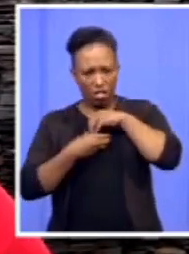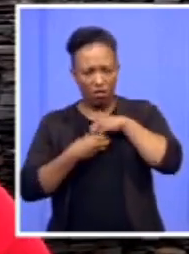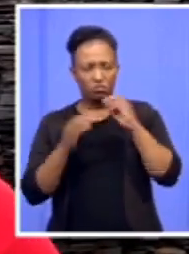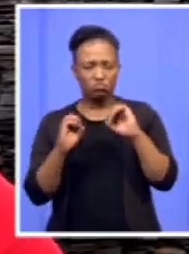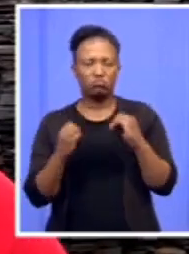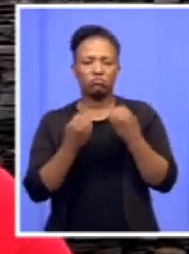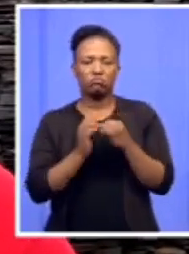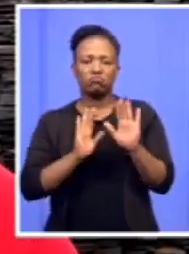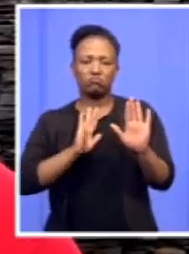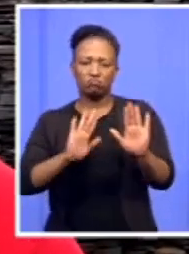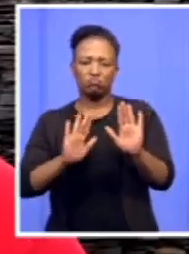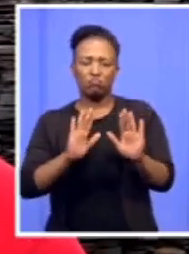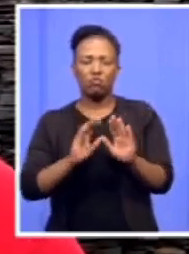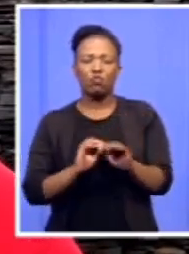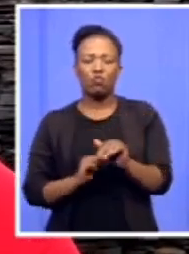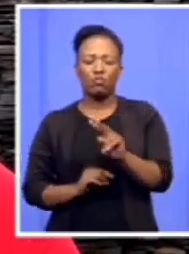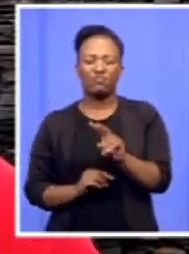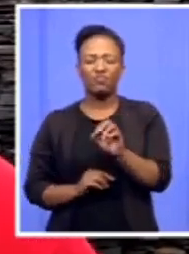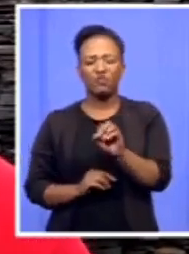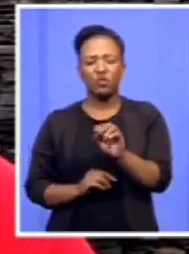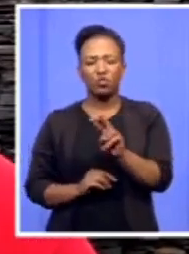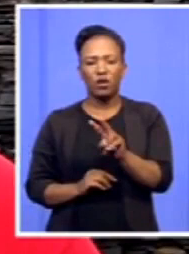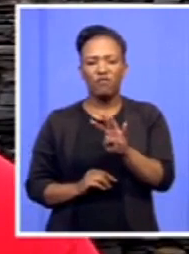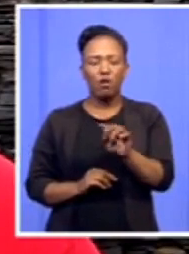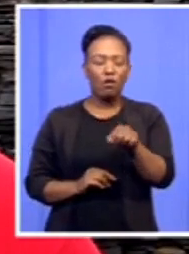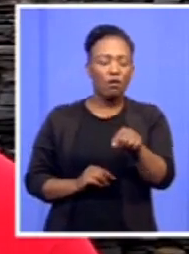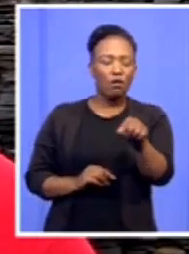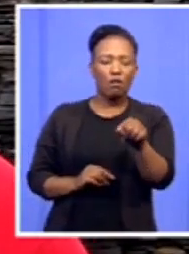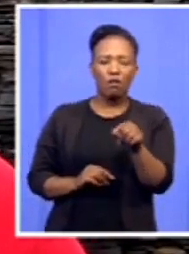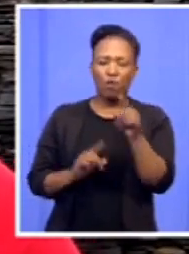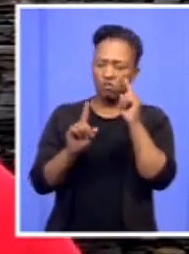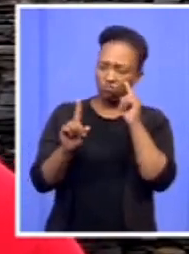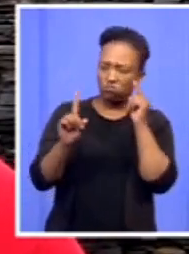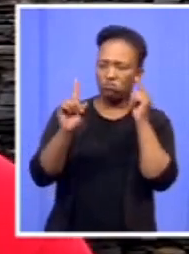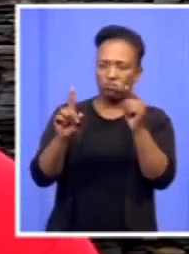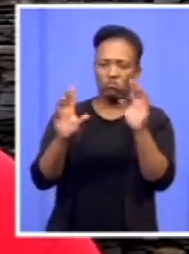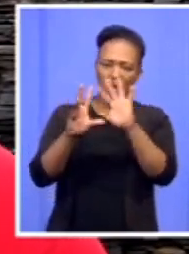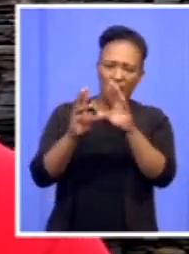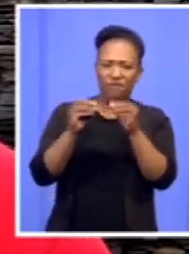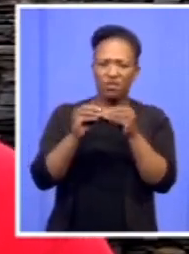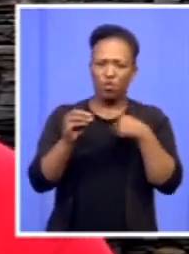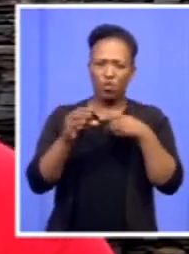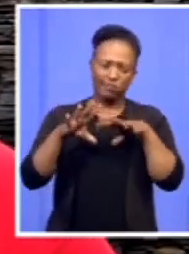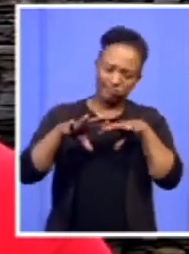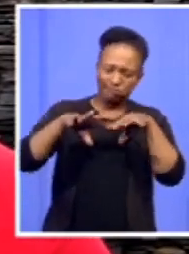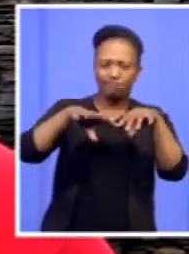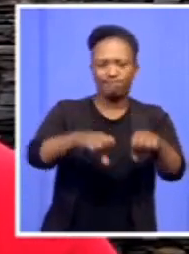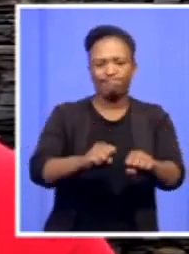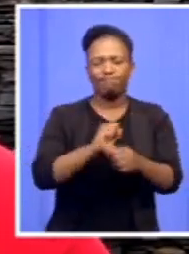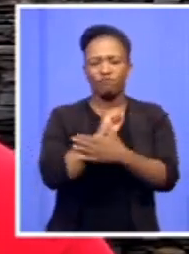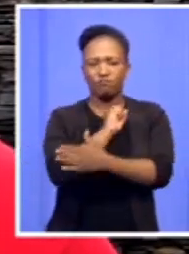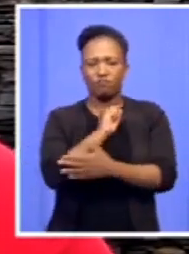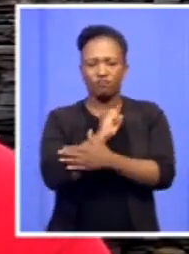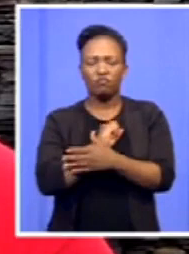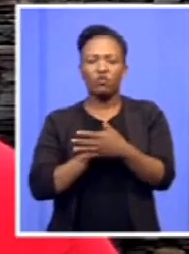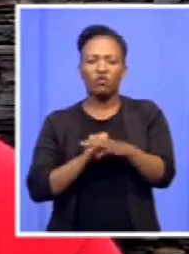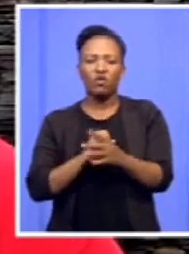2024, we're going for everything. We're going for a total takeover of the country. knew what happened to 2021. And